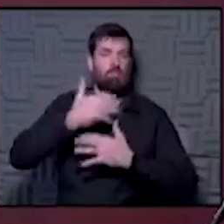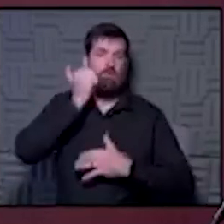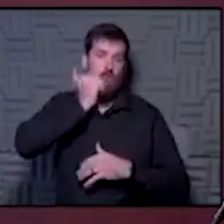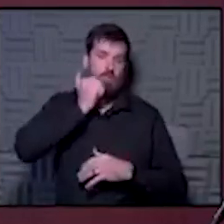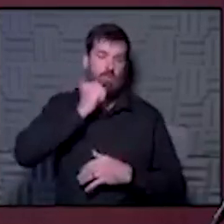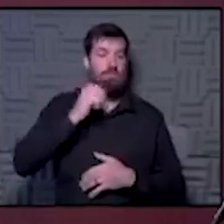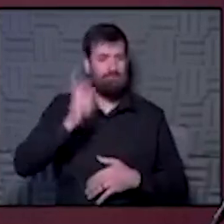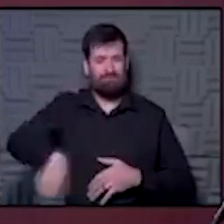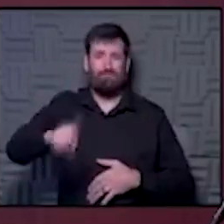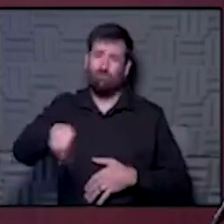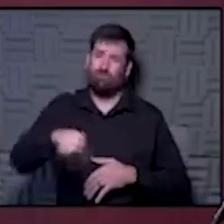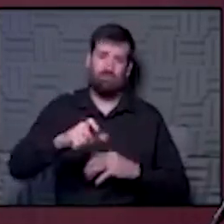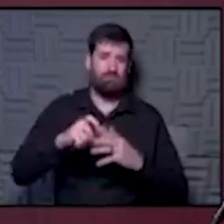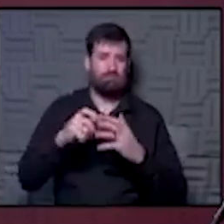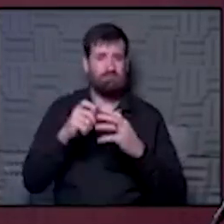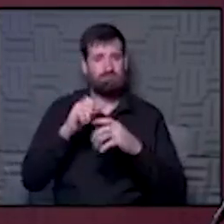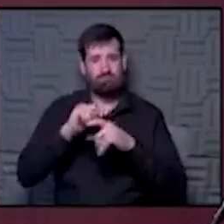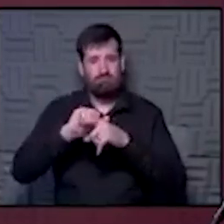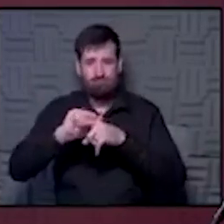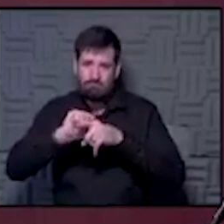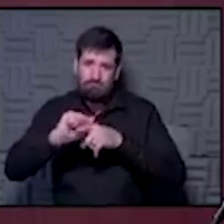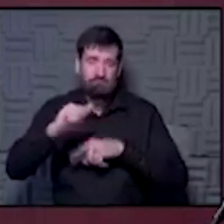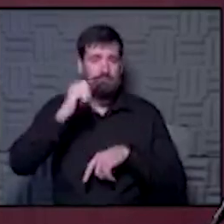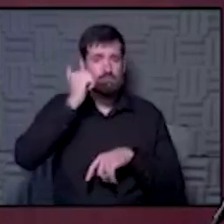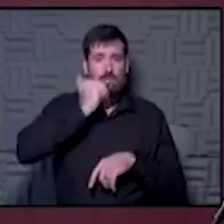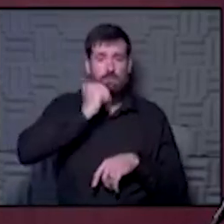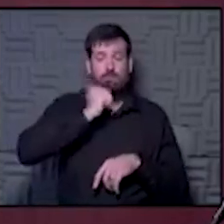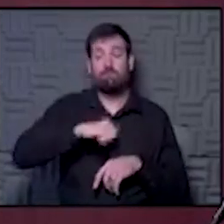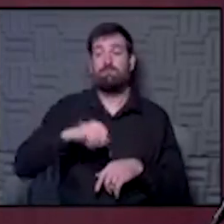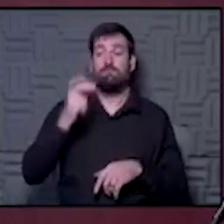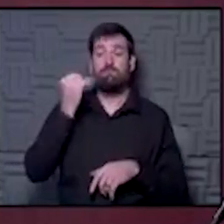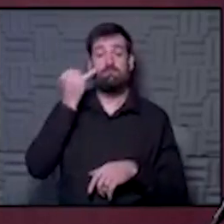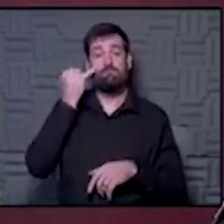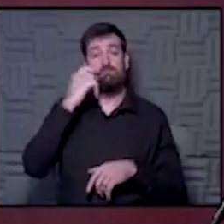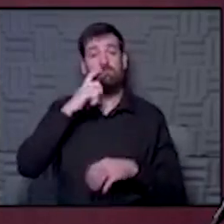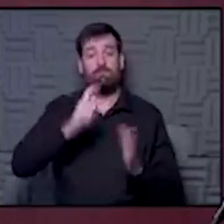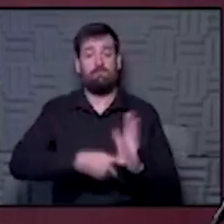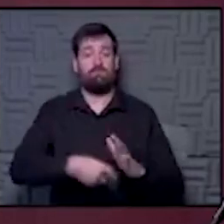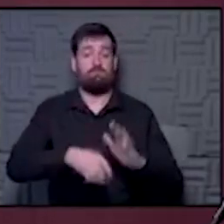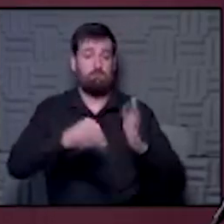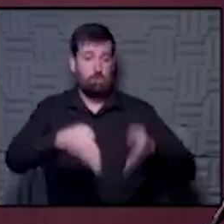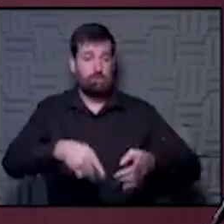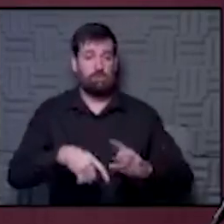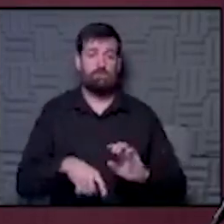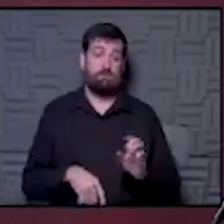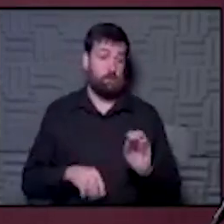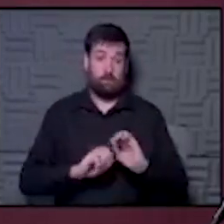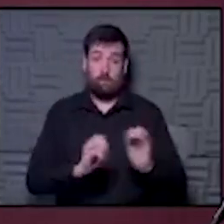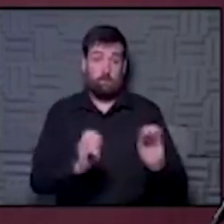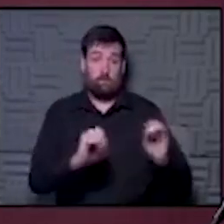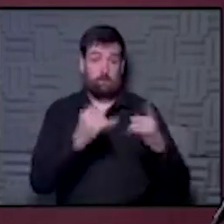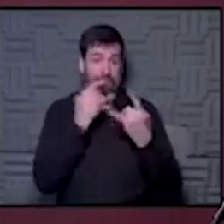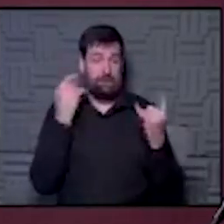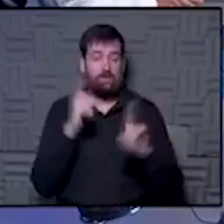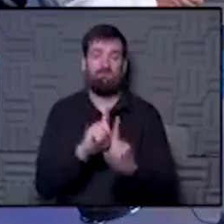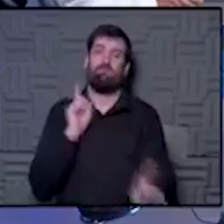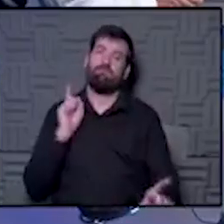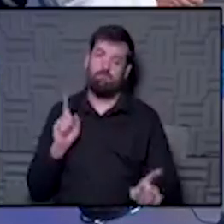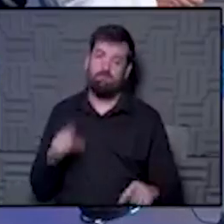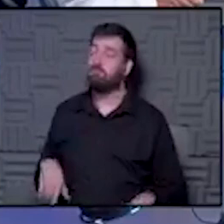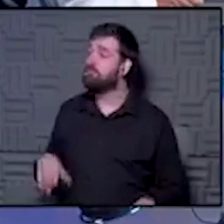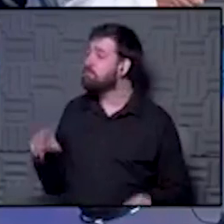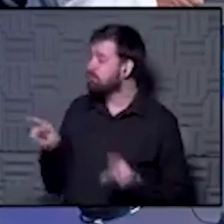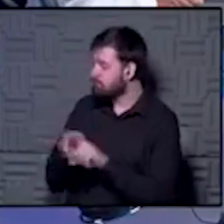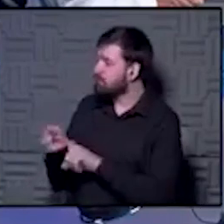should be wearing one from a source control. If you happen to walk across a group or a person who doesn't have a mask, then just keep your distance. And I think the other